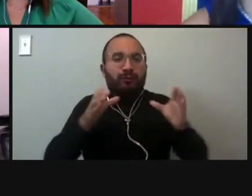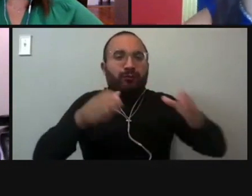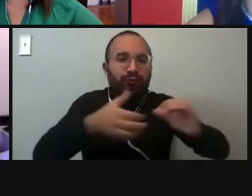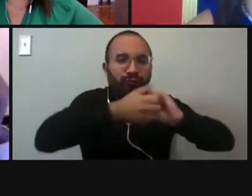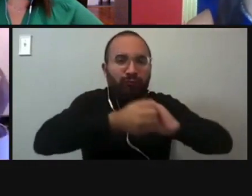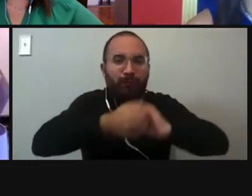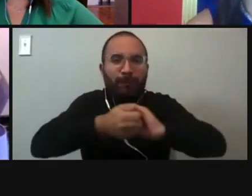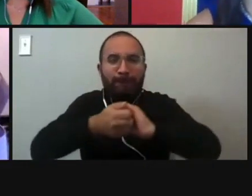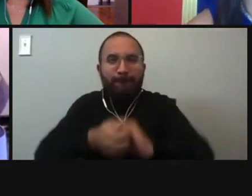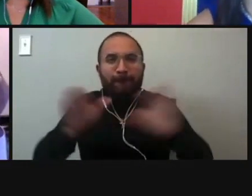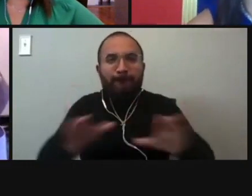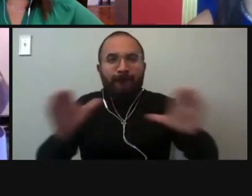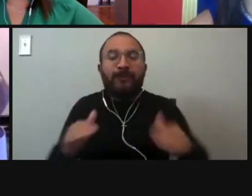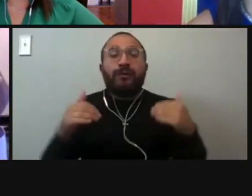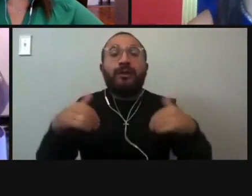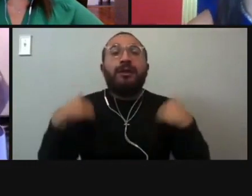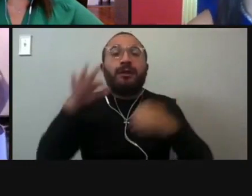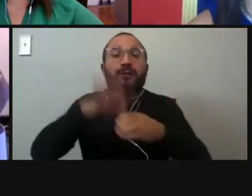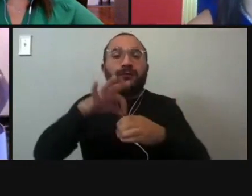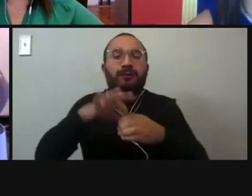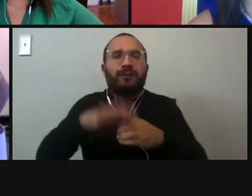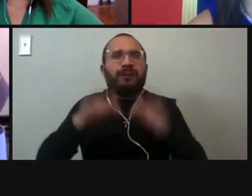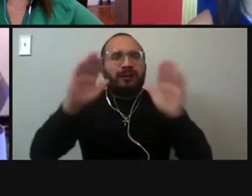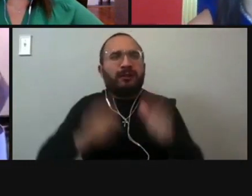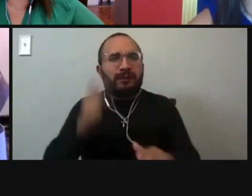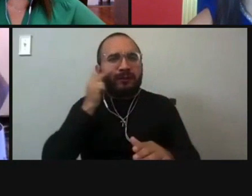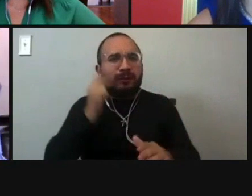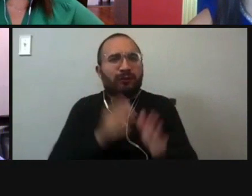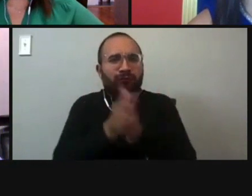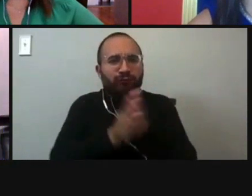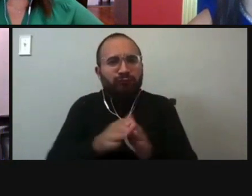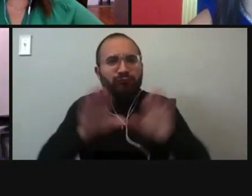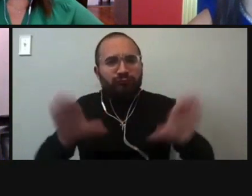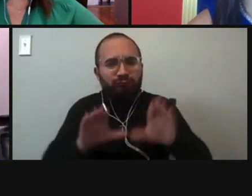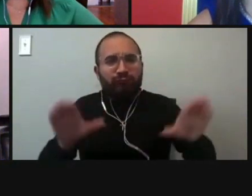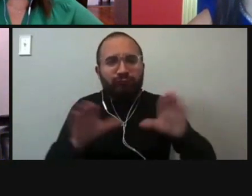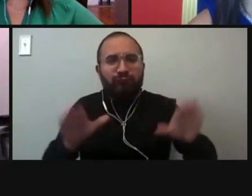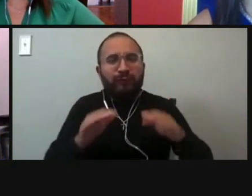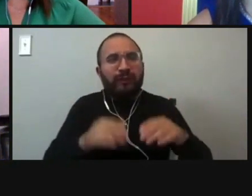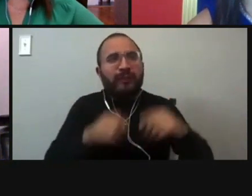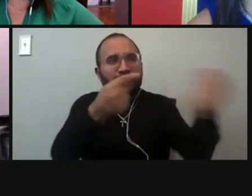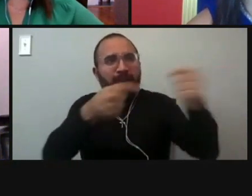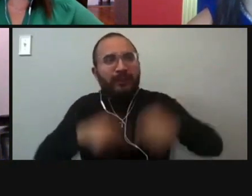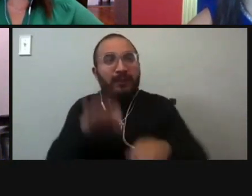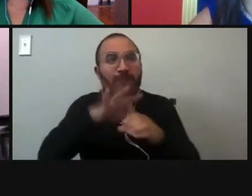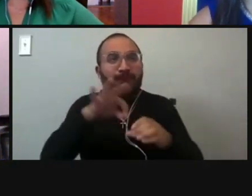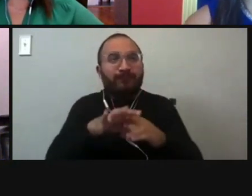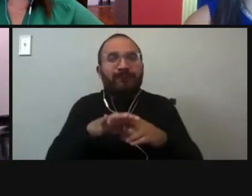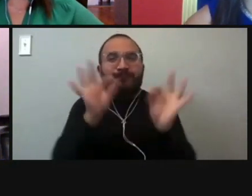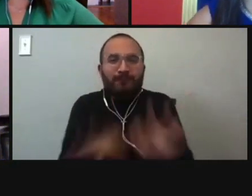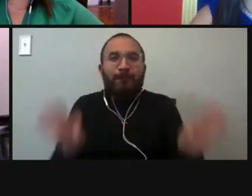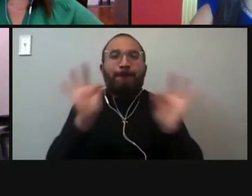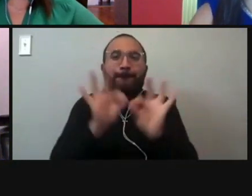that we really need to motivate and encourage them to come out and vote, because it's such an important